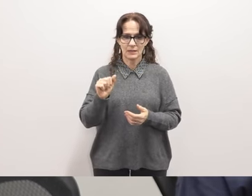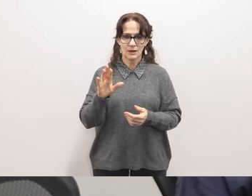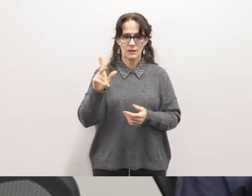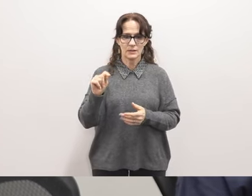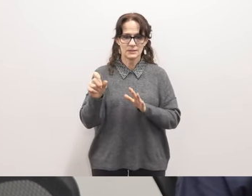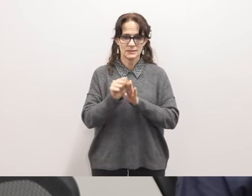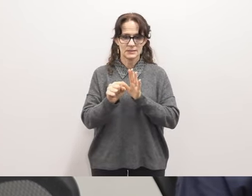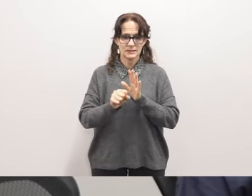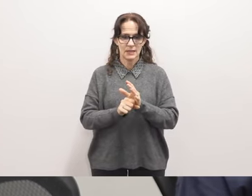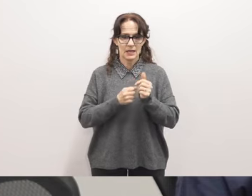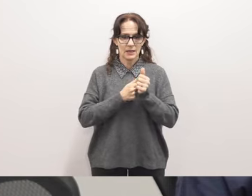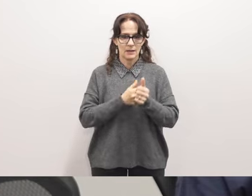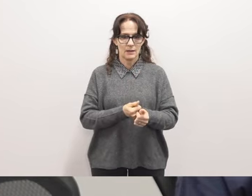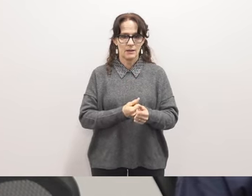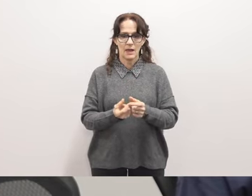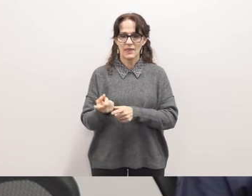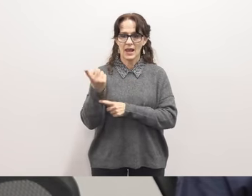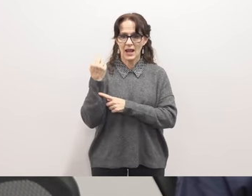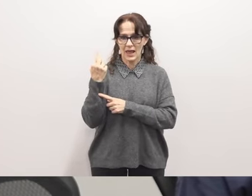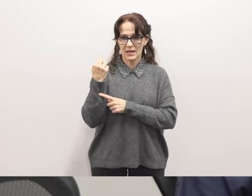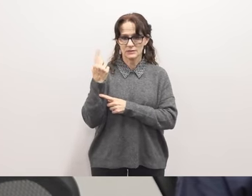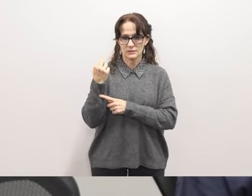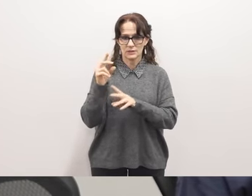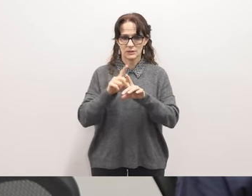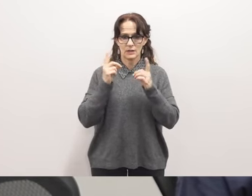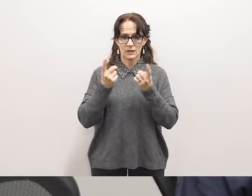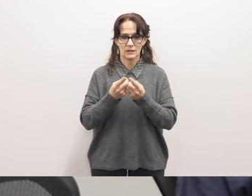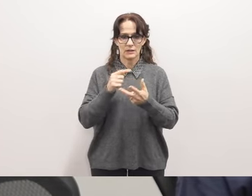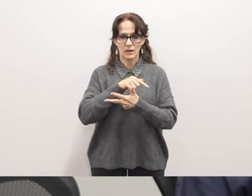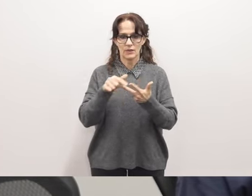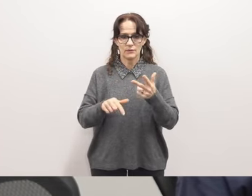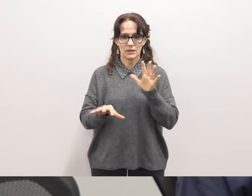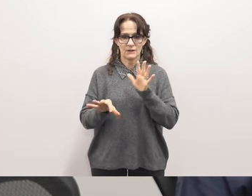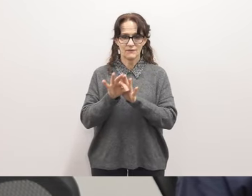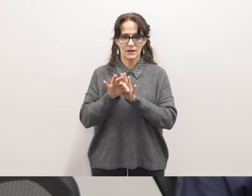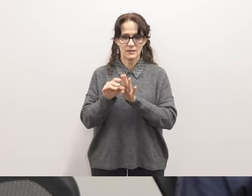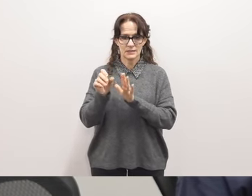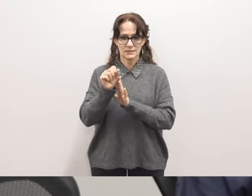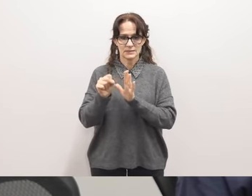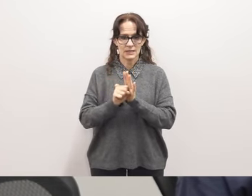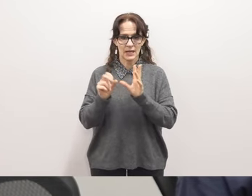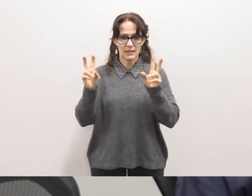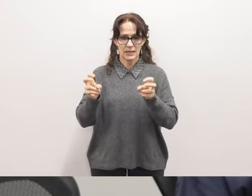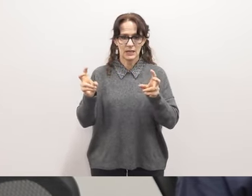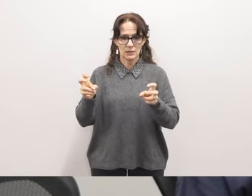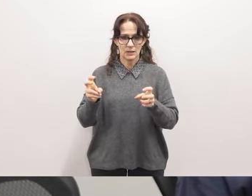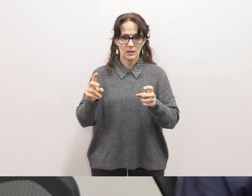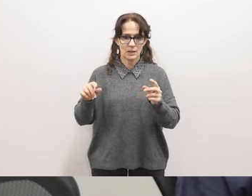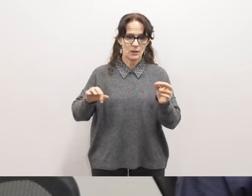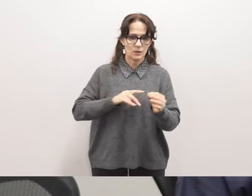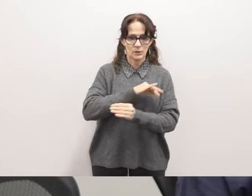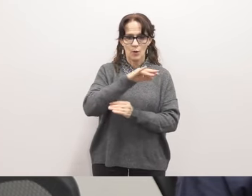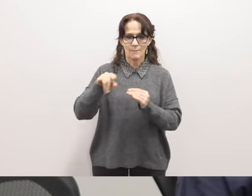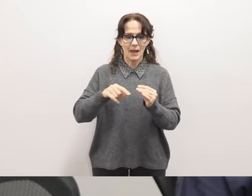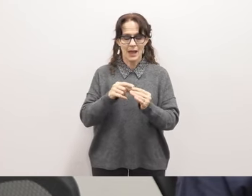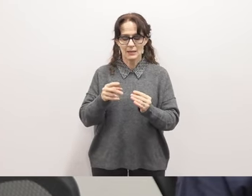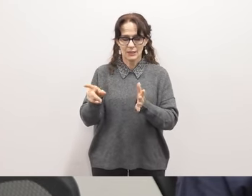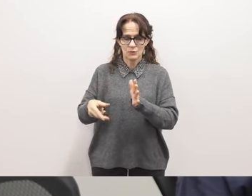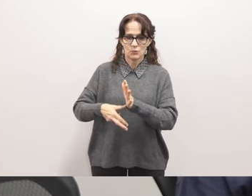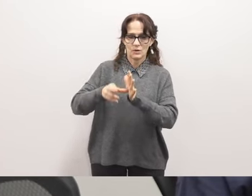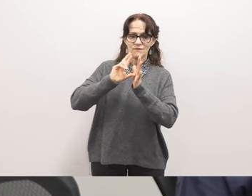of state compliance and then last year you had the district had three findings related to state issues and so we had to circle back and look at those